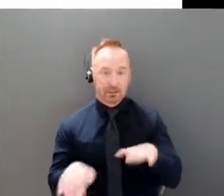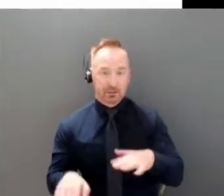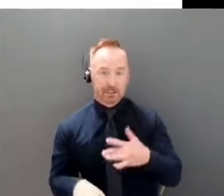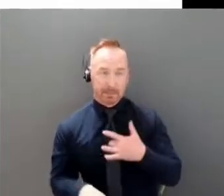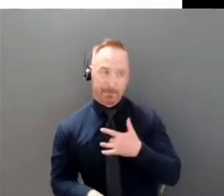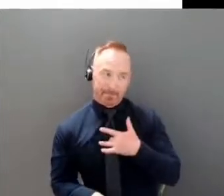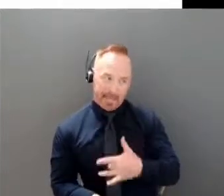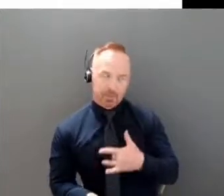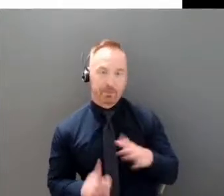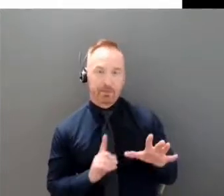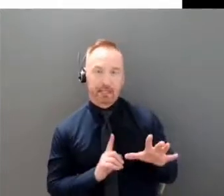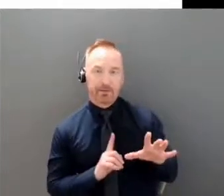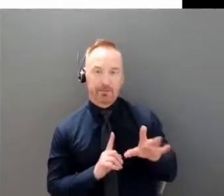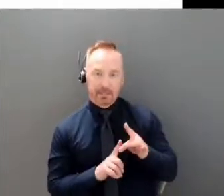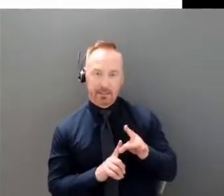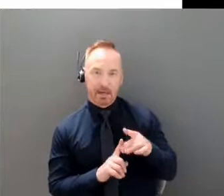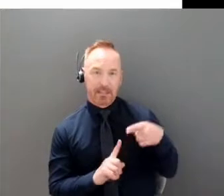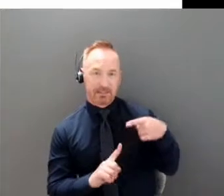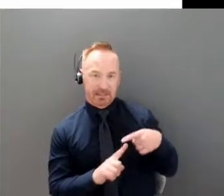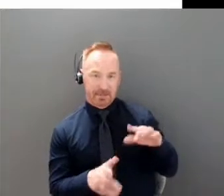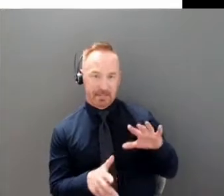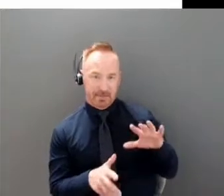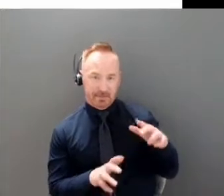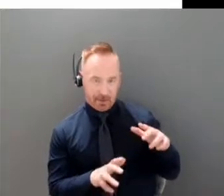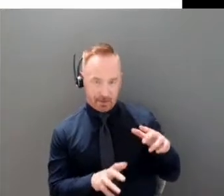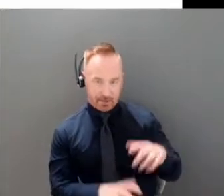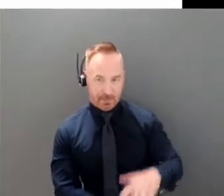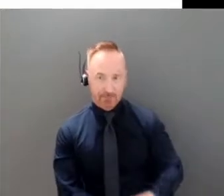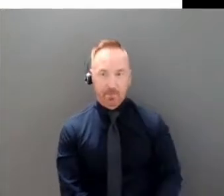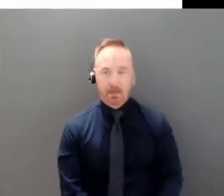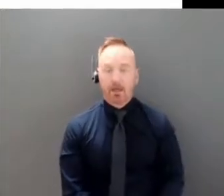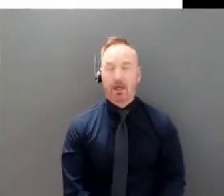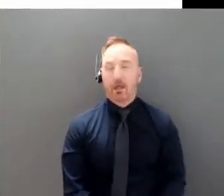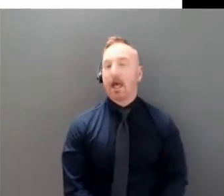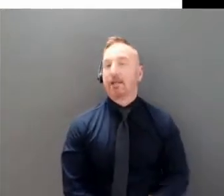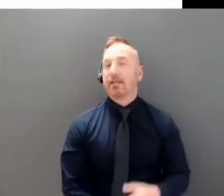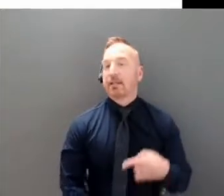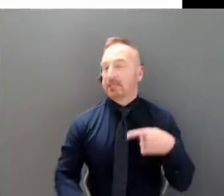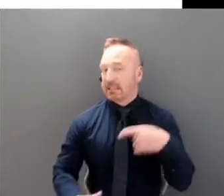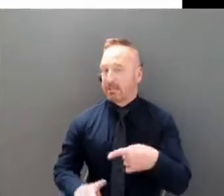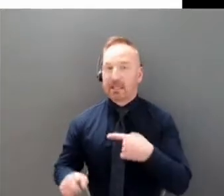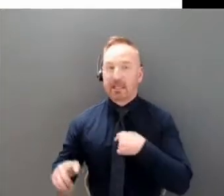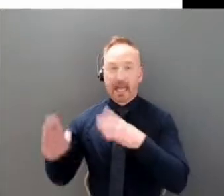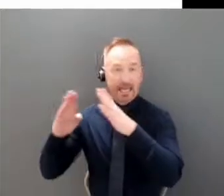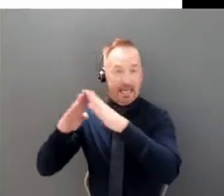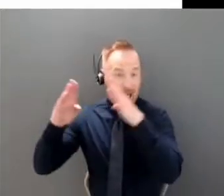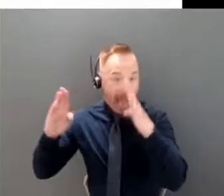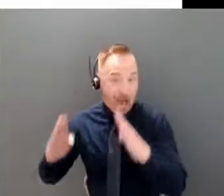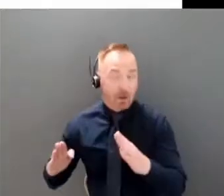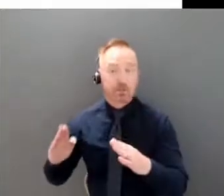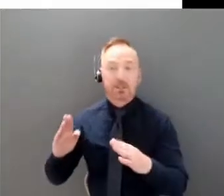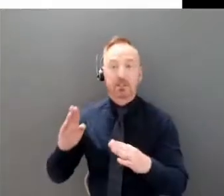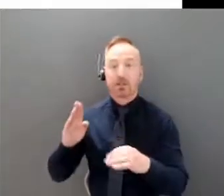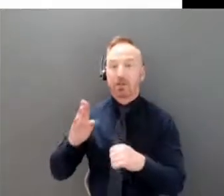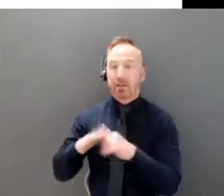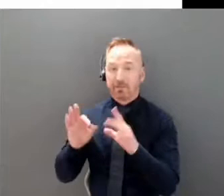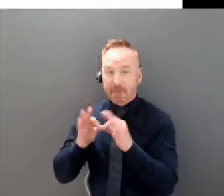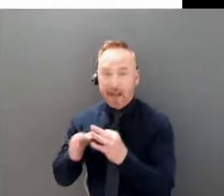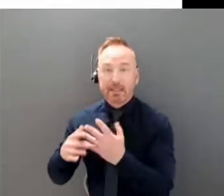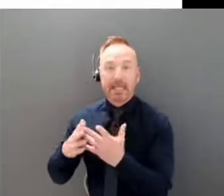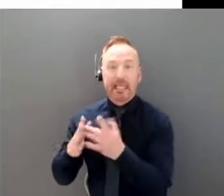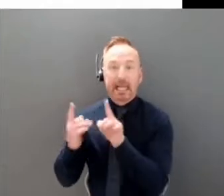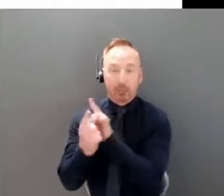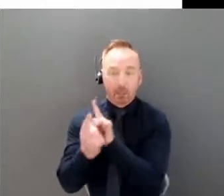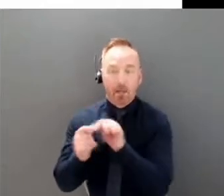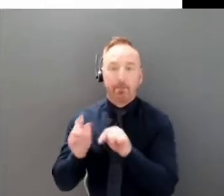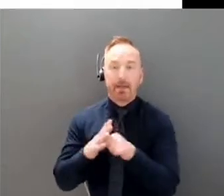and especially within a household or within close contact situations, although the outcomes with young kids